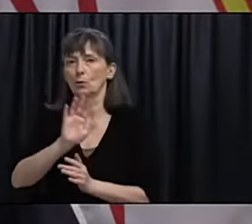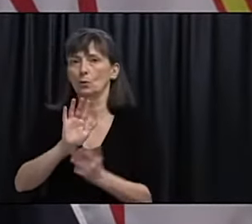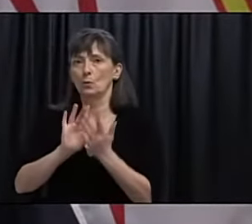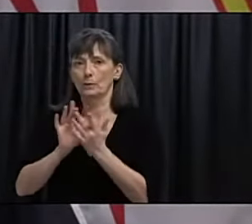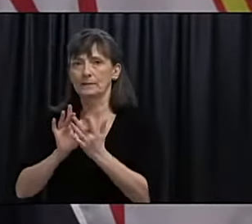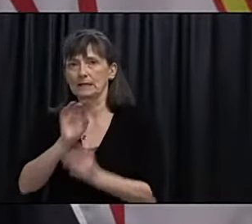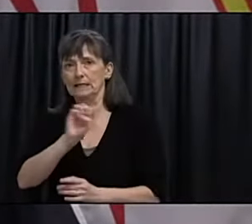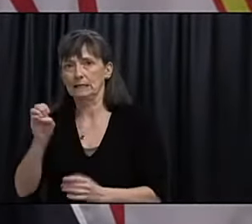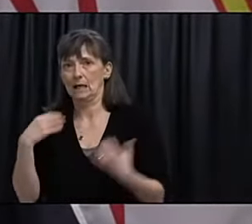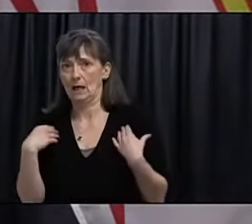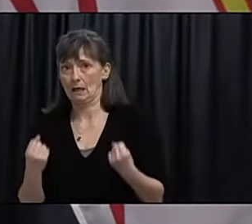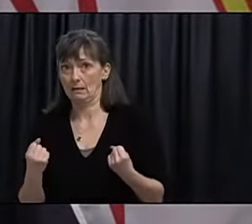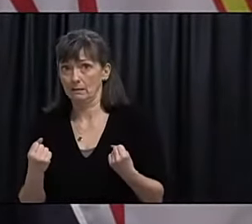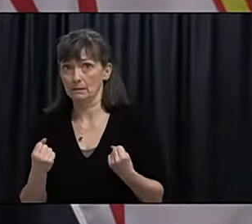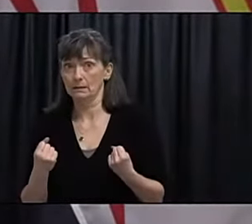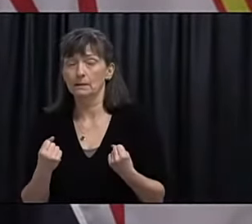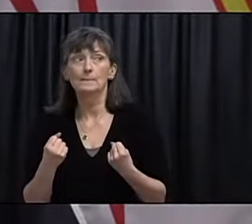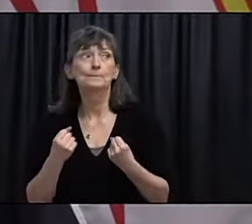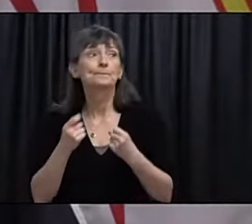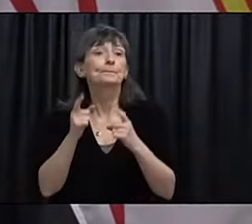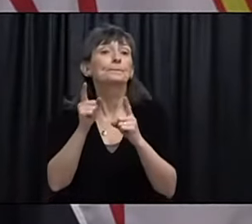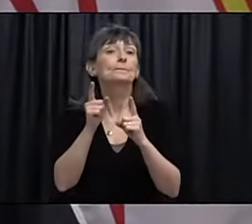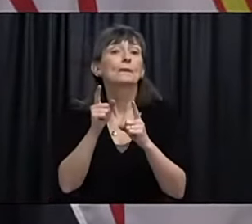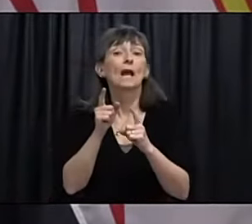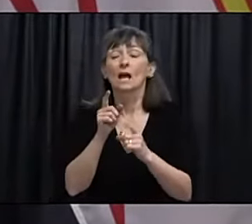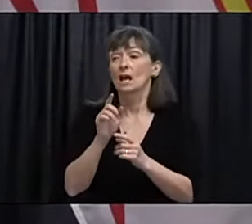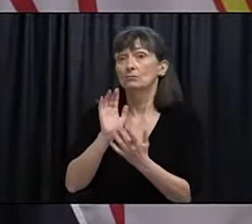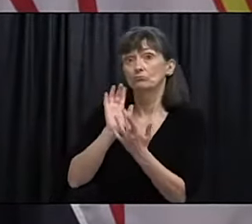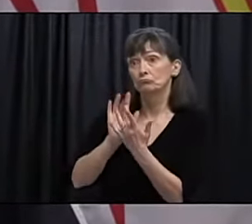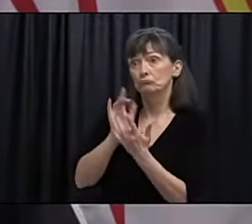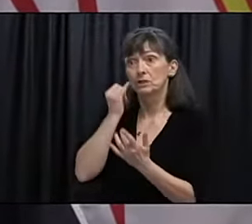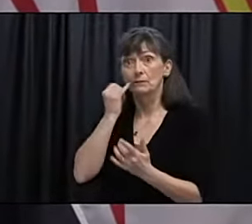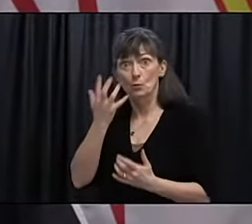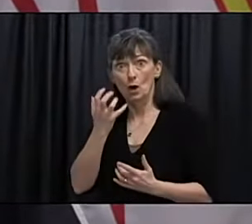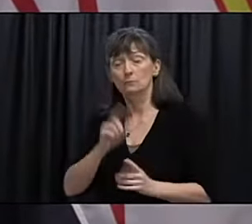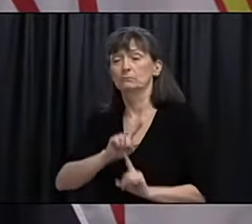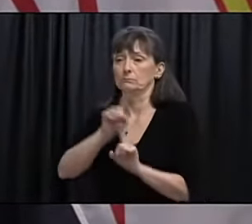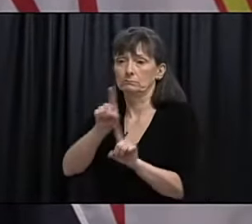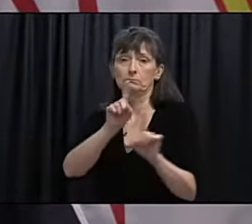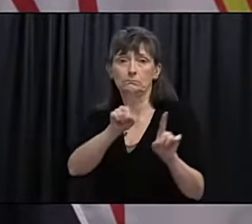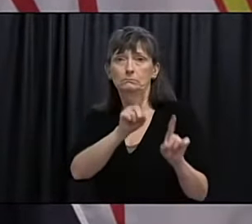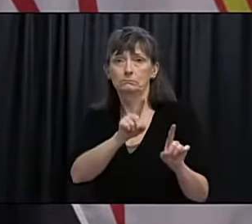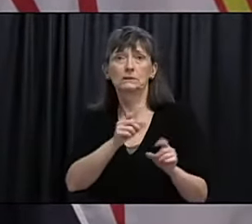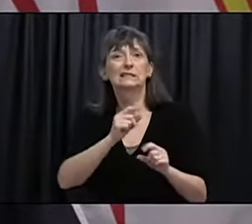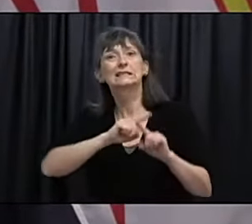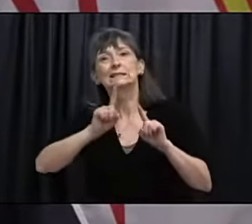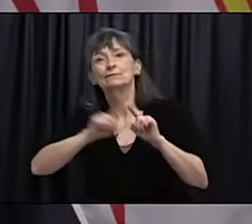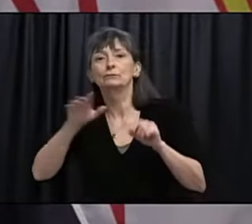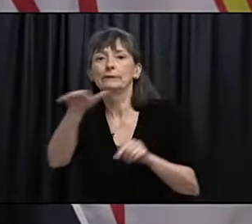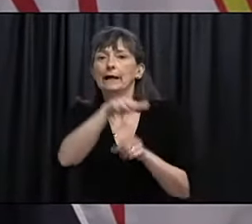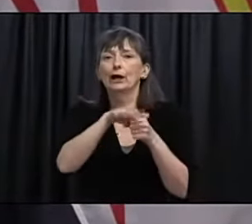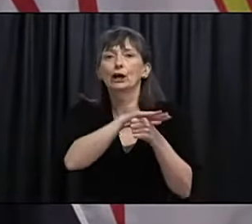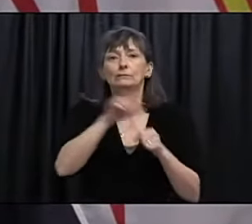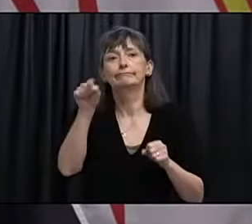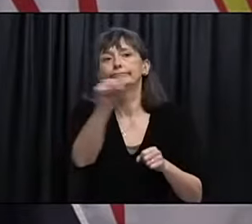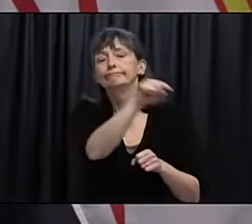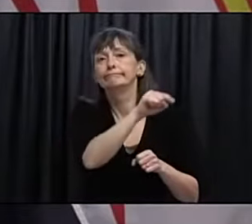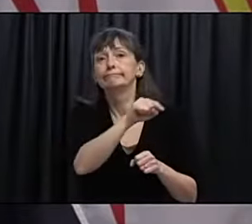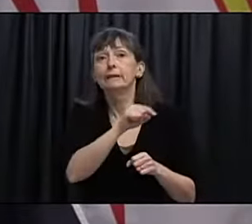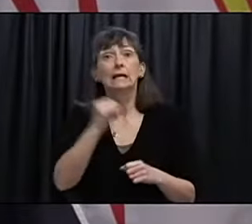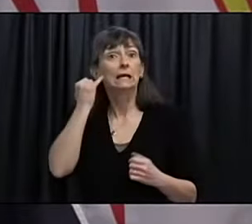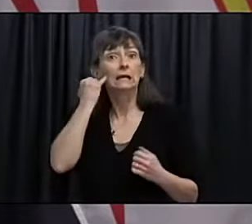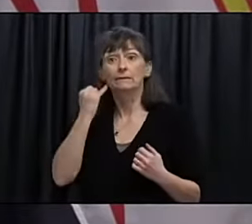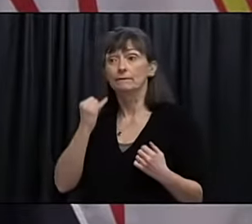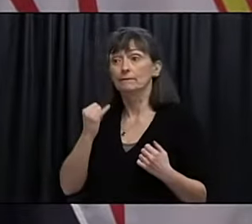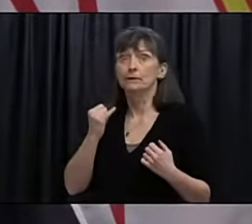and to reach out and get tested so we can see if you it doesn't mean if you don't have symptoms.